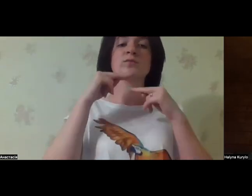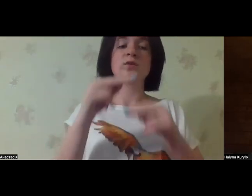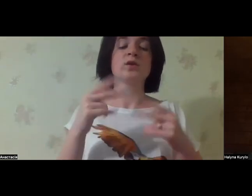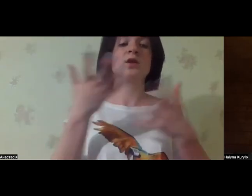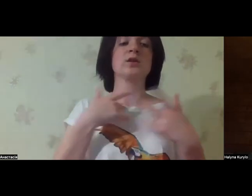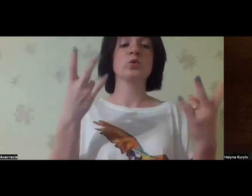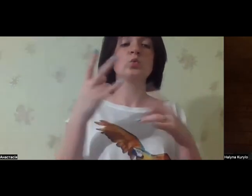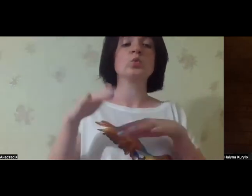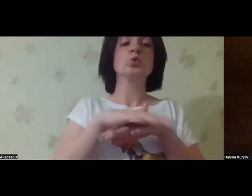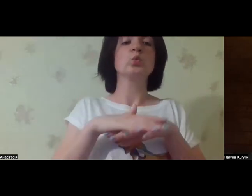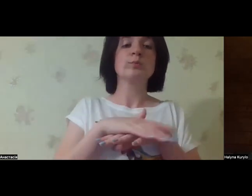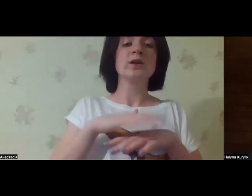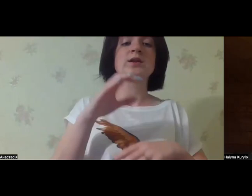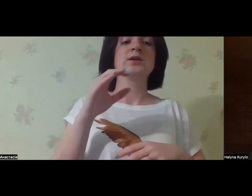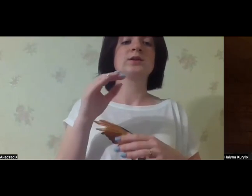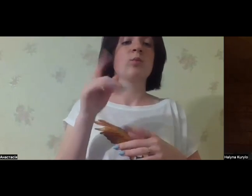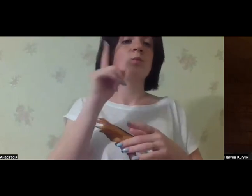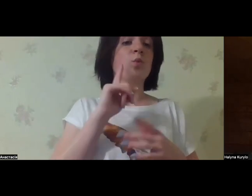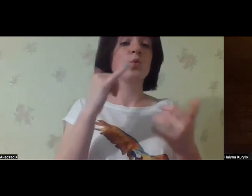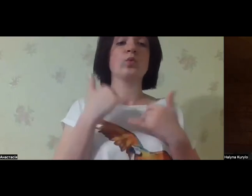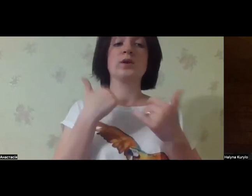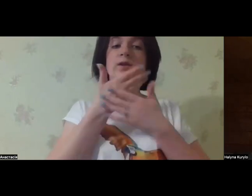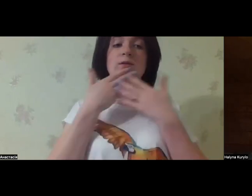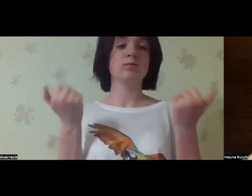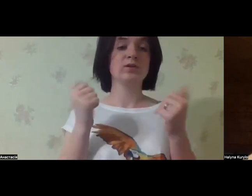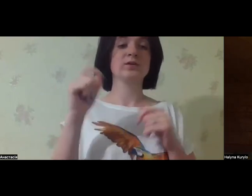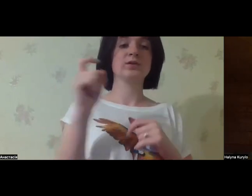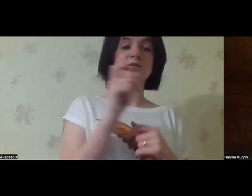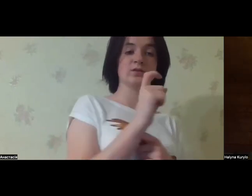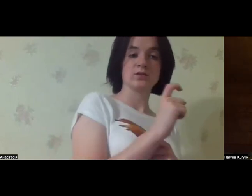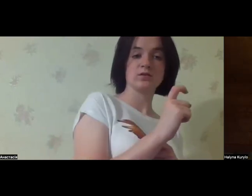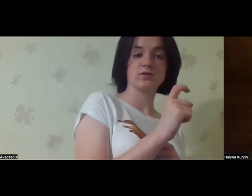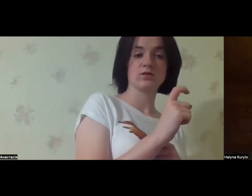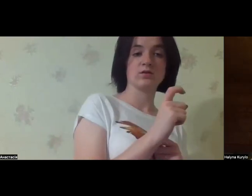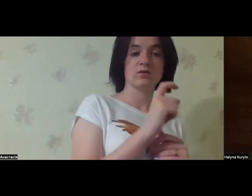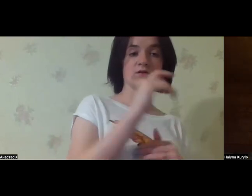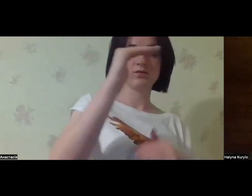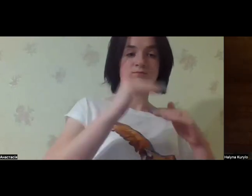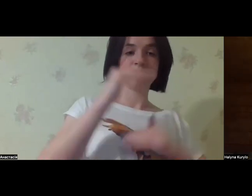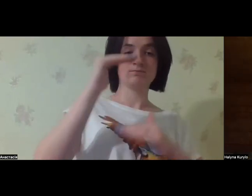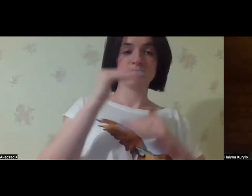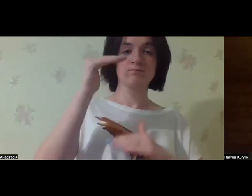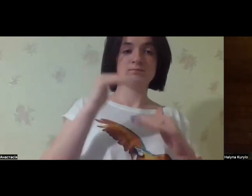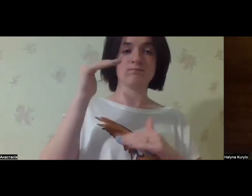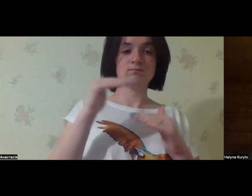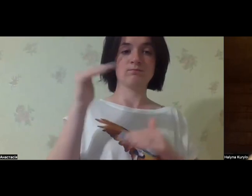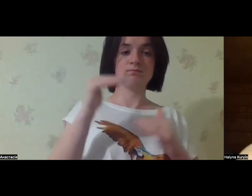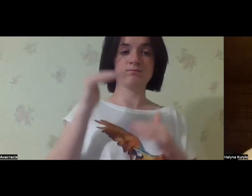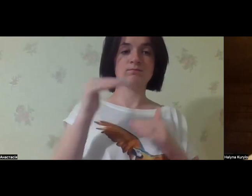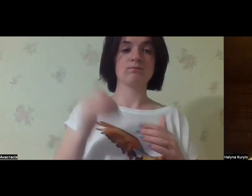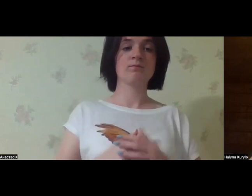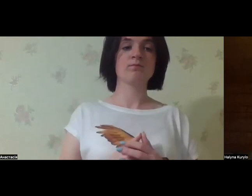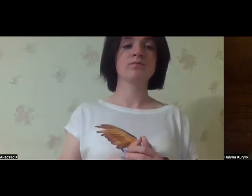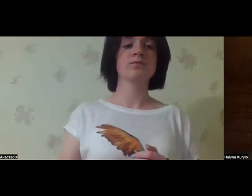And I'm getting back to this discussion that we need the social demand, the demand from the society to request.